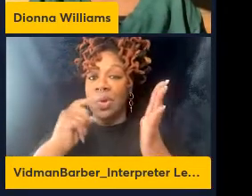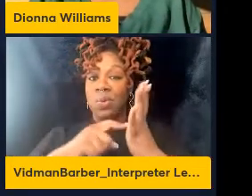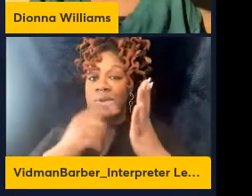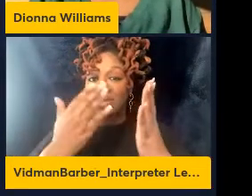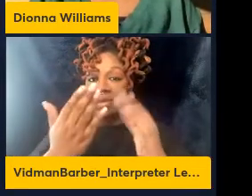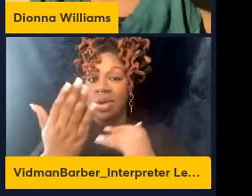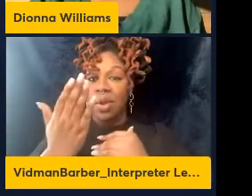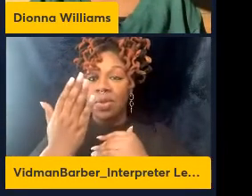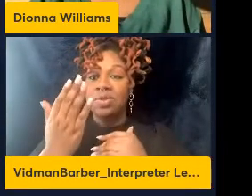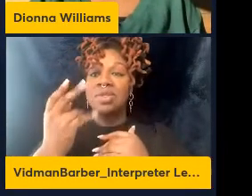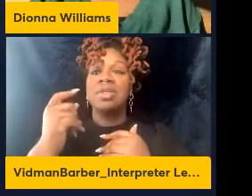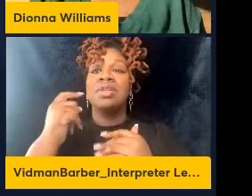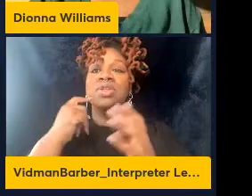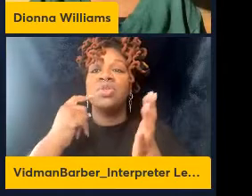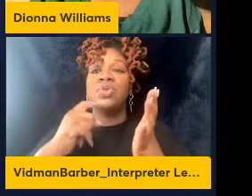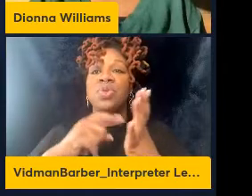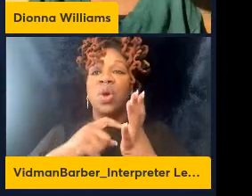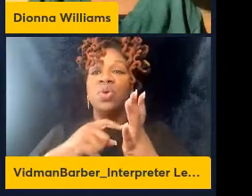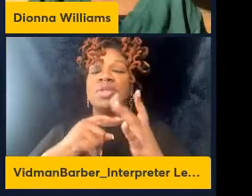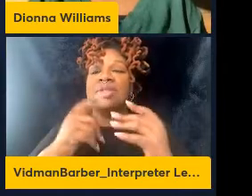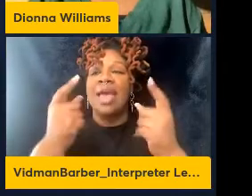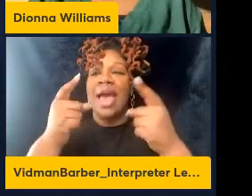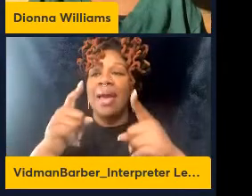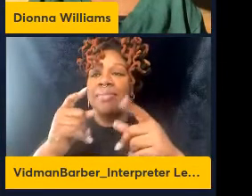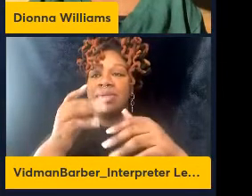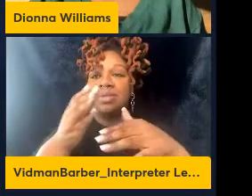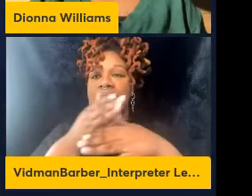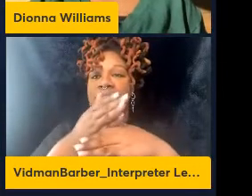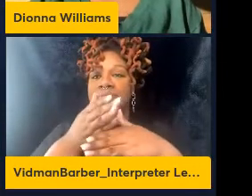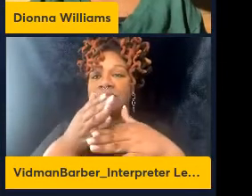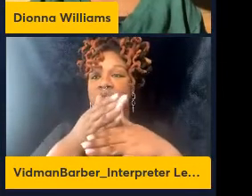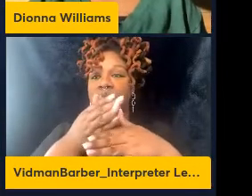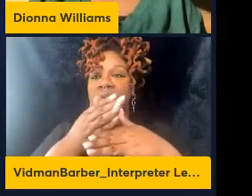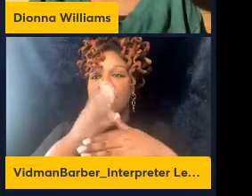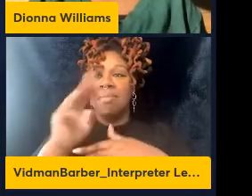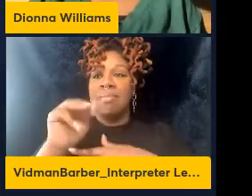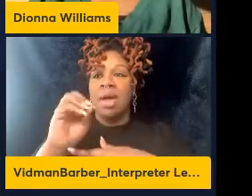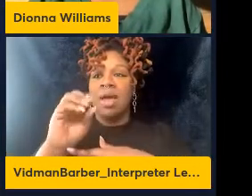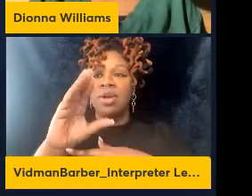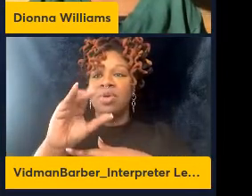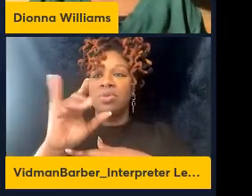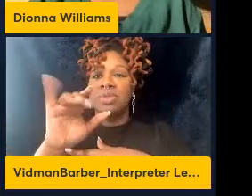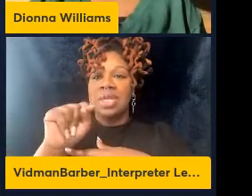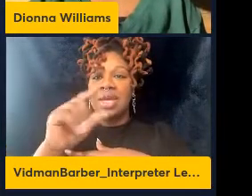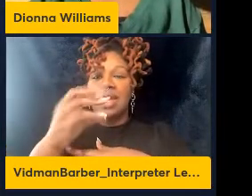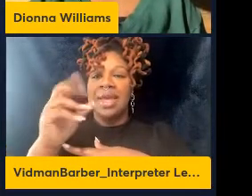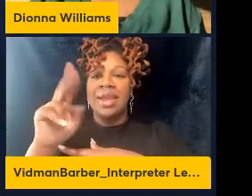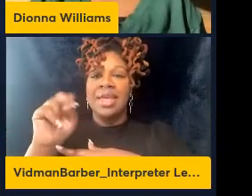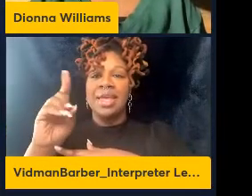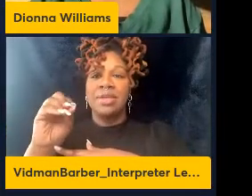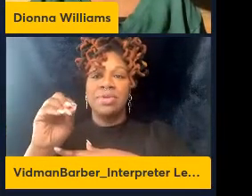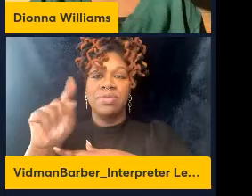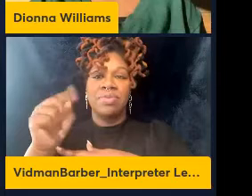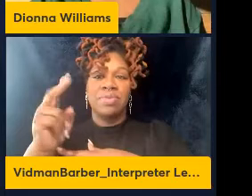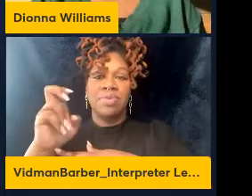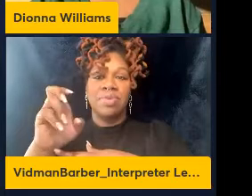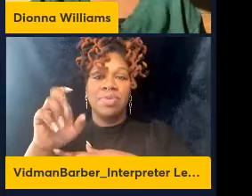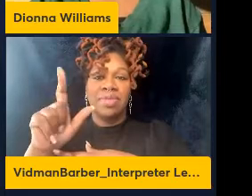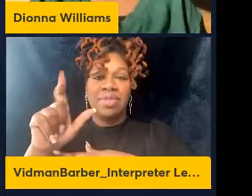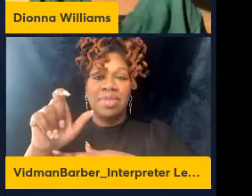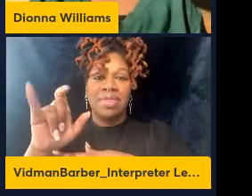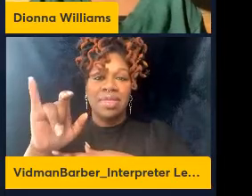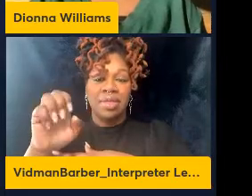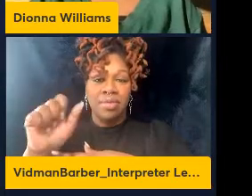interactions between the monocyte and the endothelial cells of key adhesion molecules that help separate them through in a well-controlled